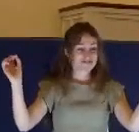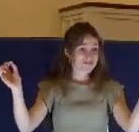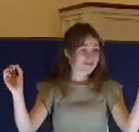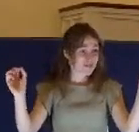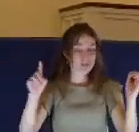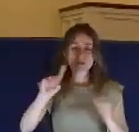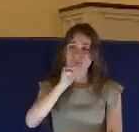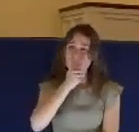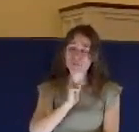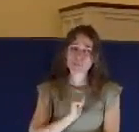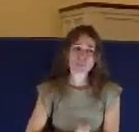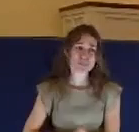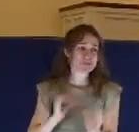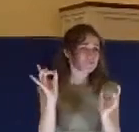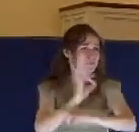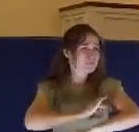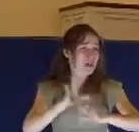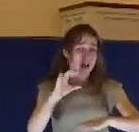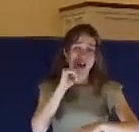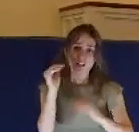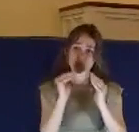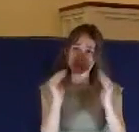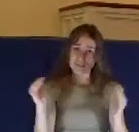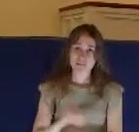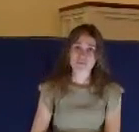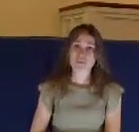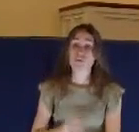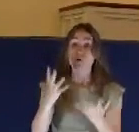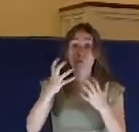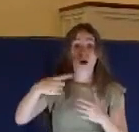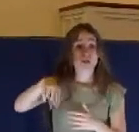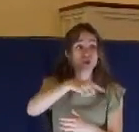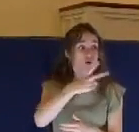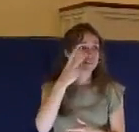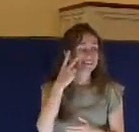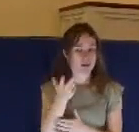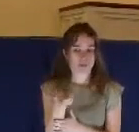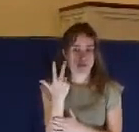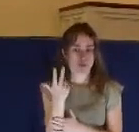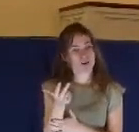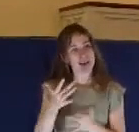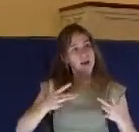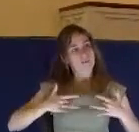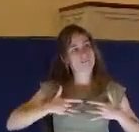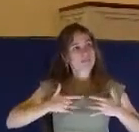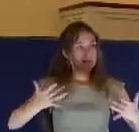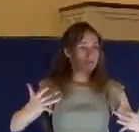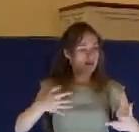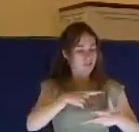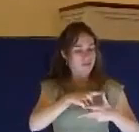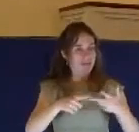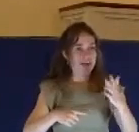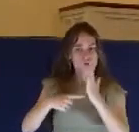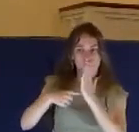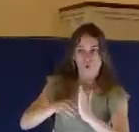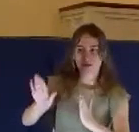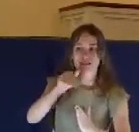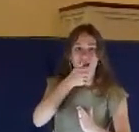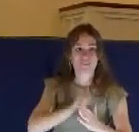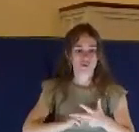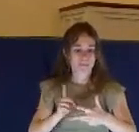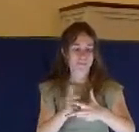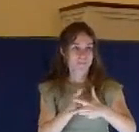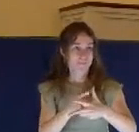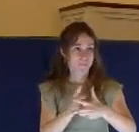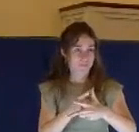tremendous injustice. And I want you to see three events that demonstrate that. First of all, I call this the servant accused. They